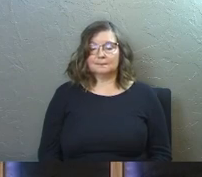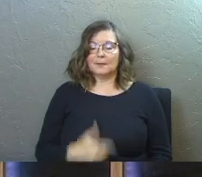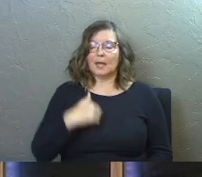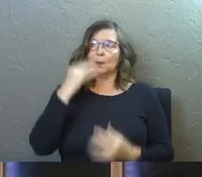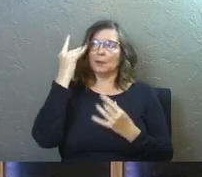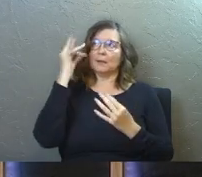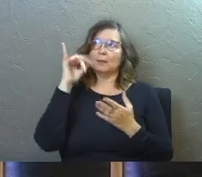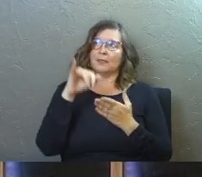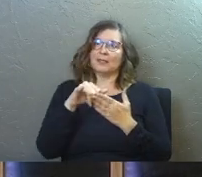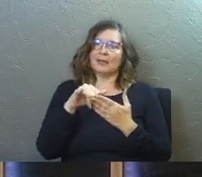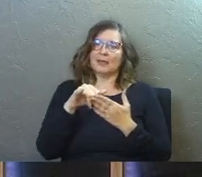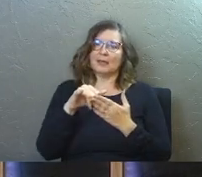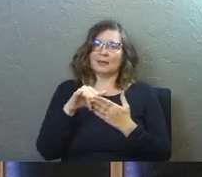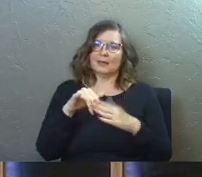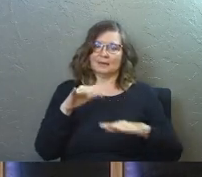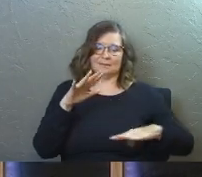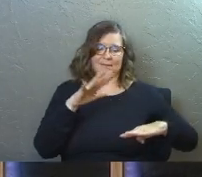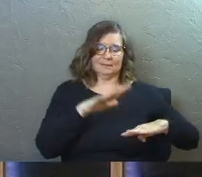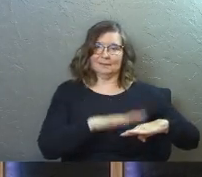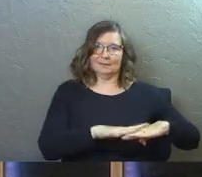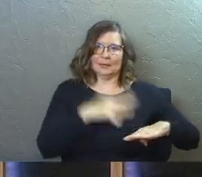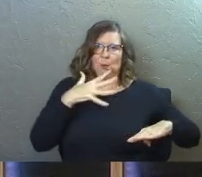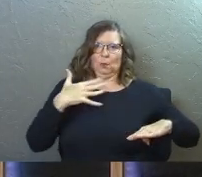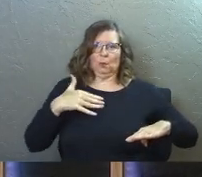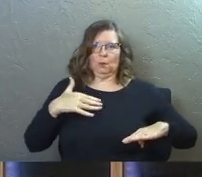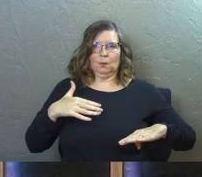I was thinking about that hand burning thing.